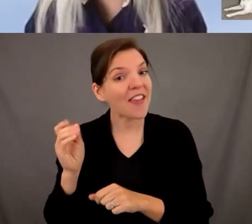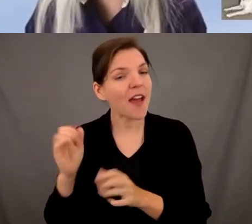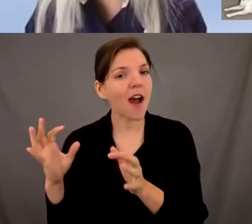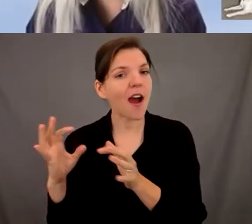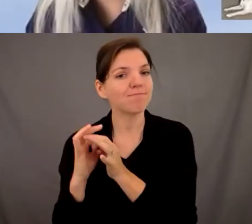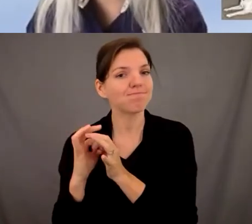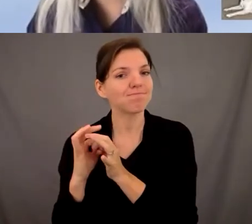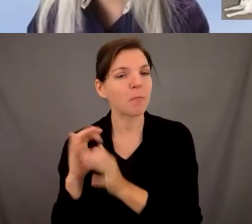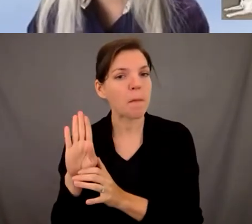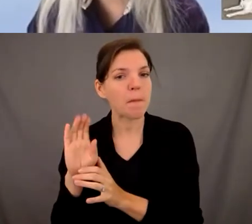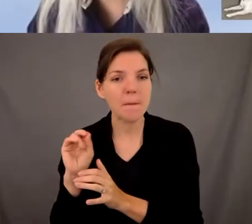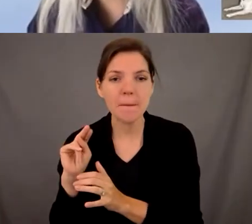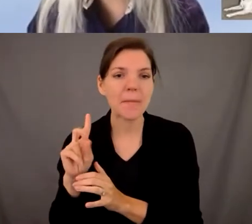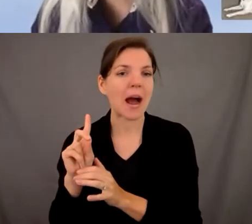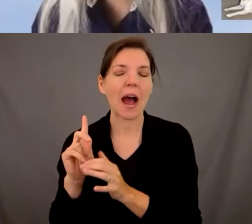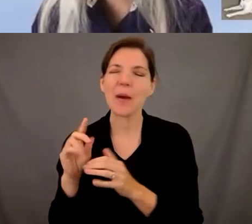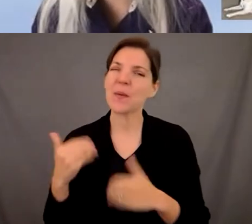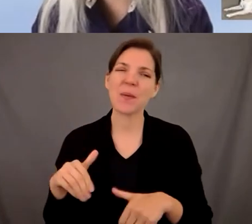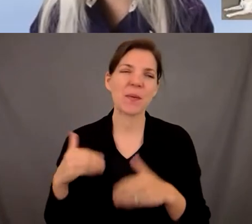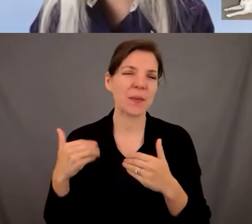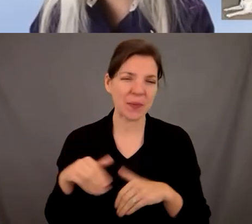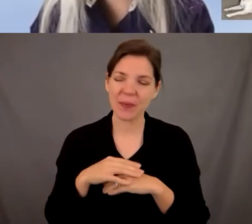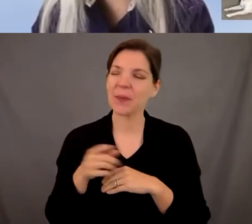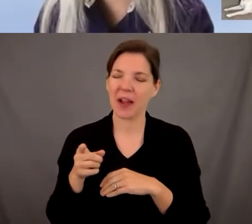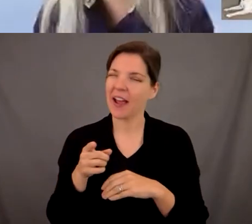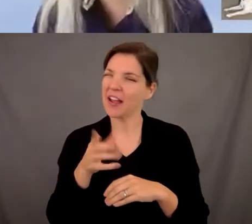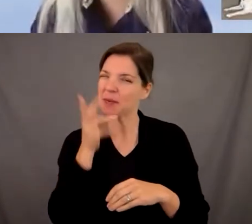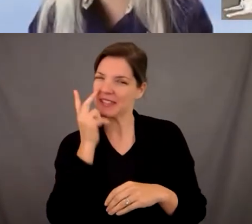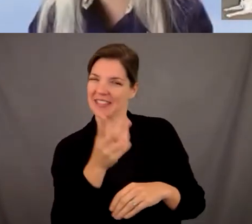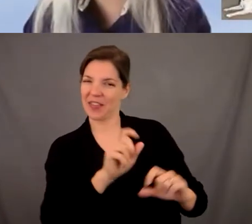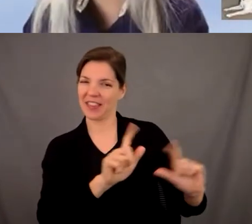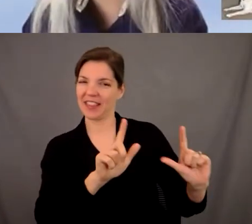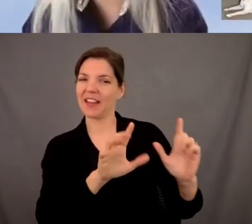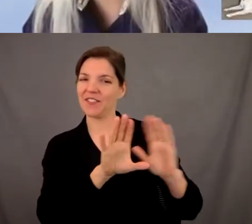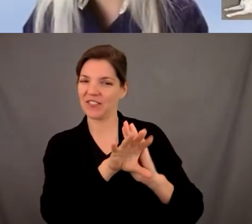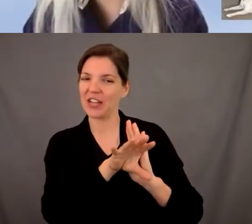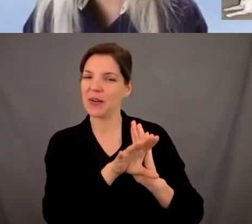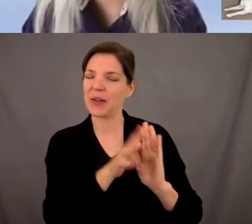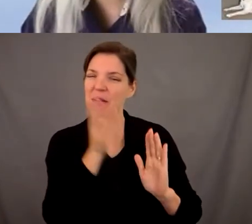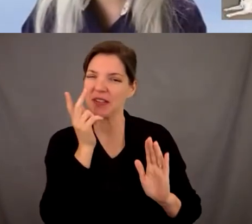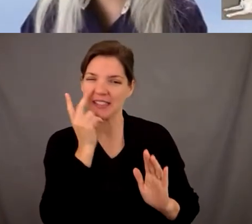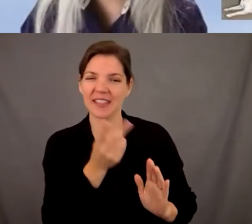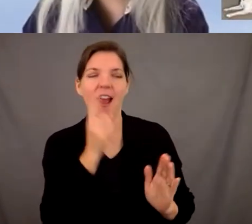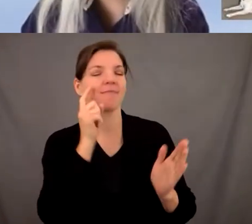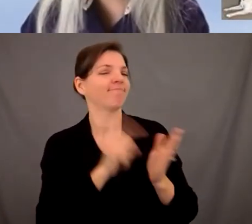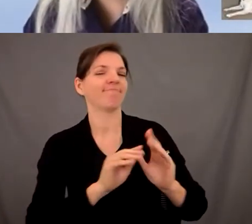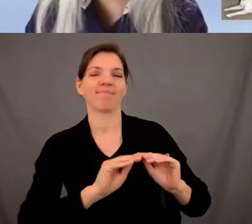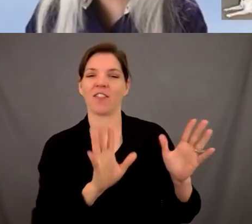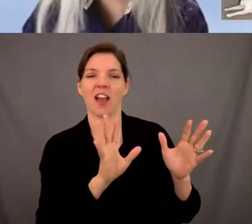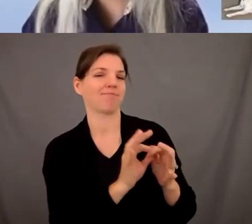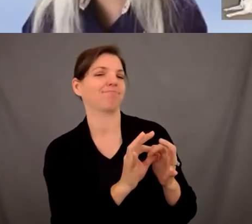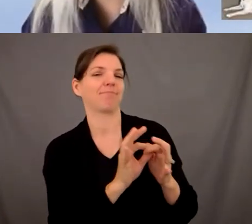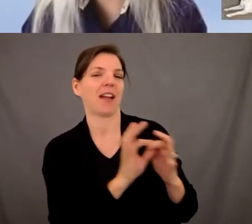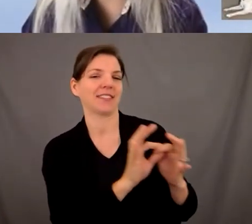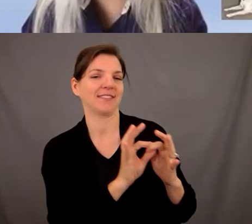is phenomenal and i think you'll see some of that when uh when you watch the video with don and rook um we